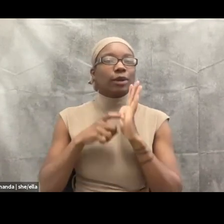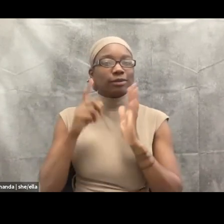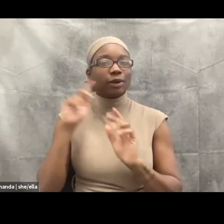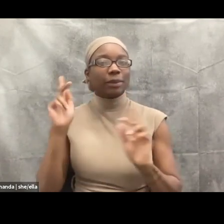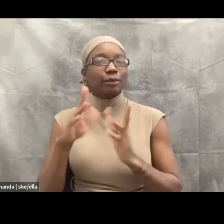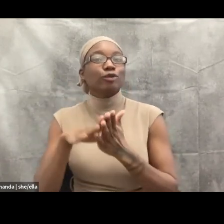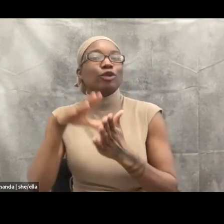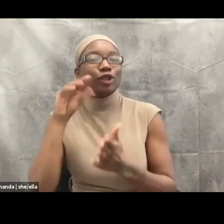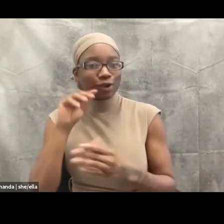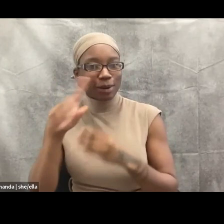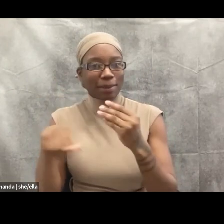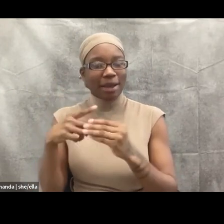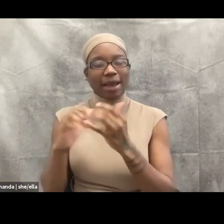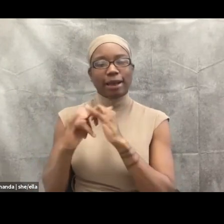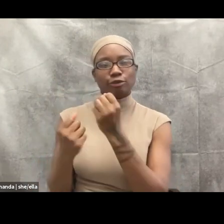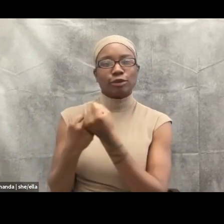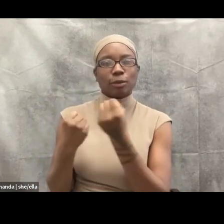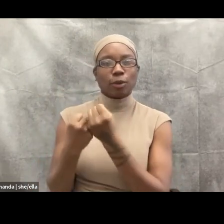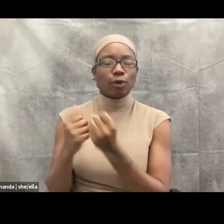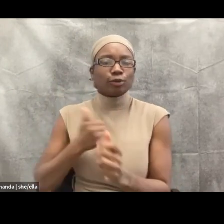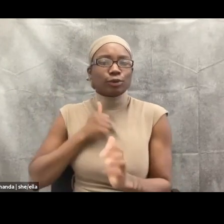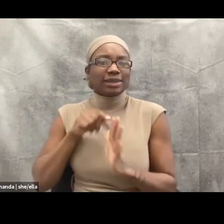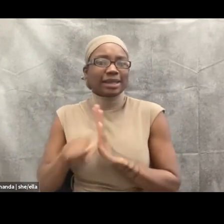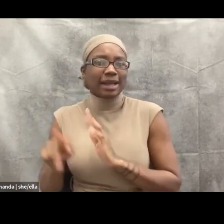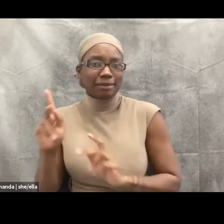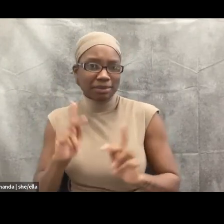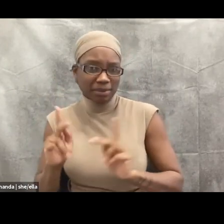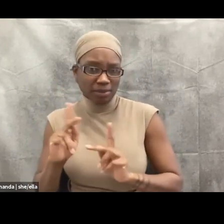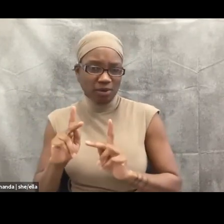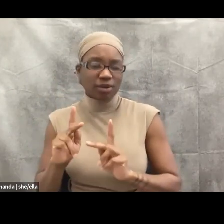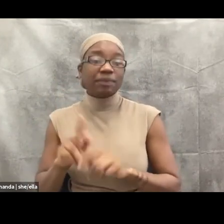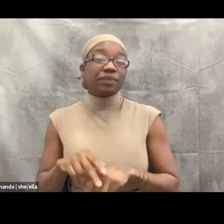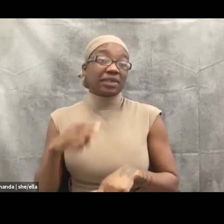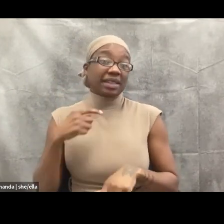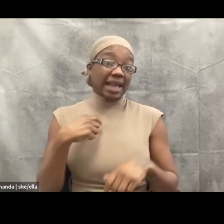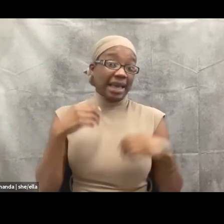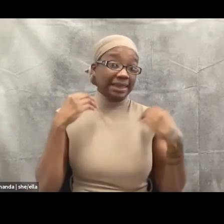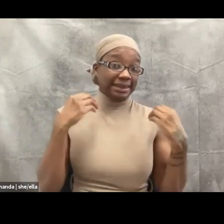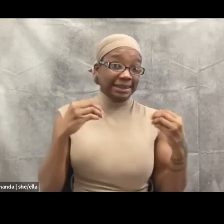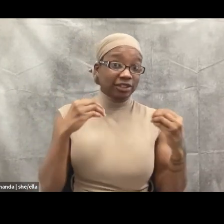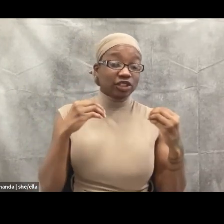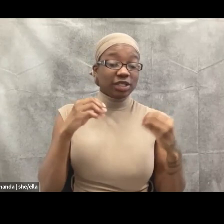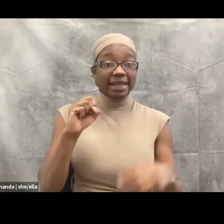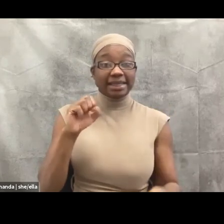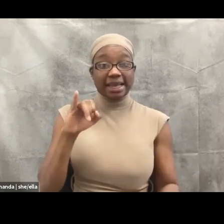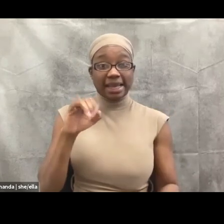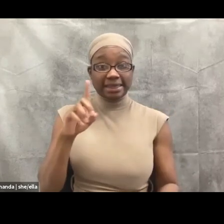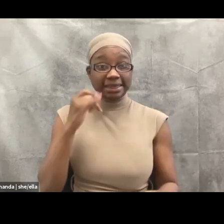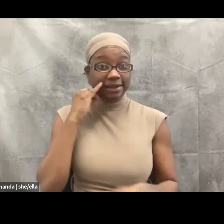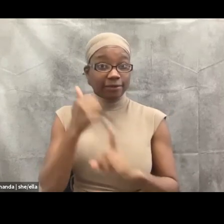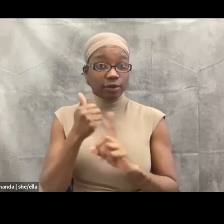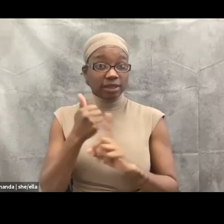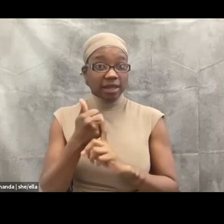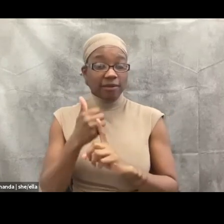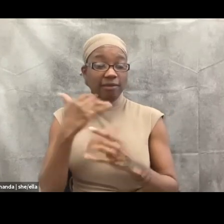a PsyD, um, I teach in a PsyD program every other semester as an elective, a suicide class. Um, so